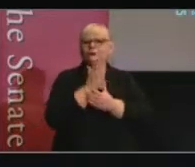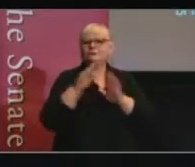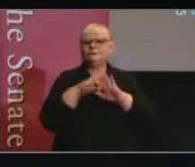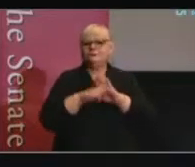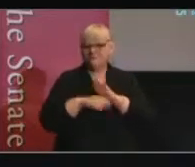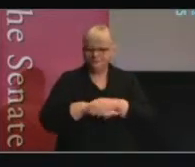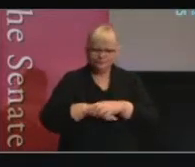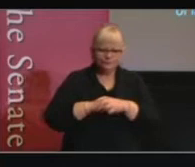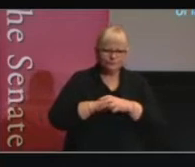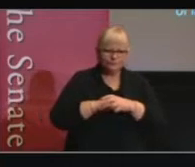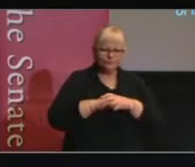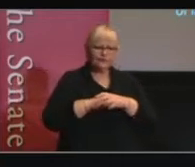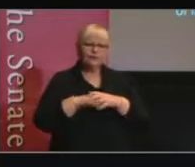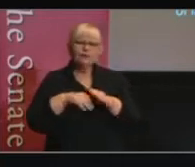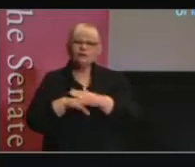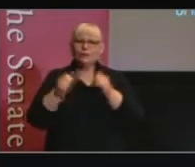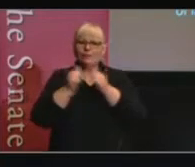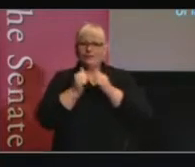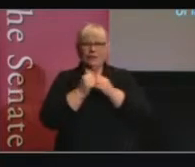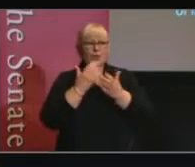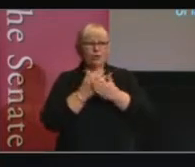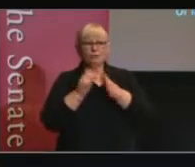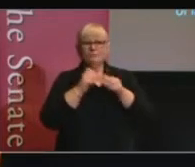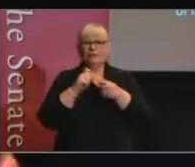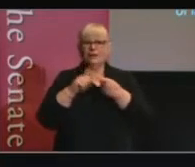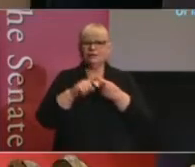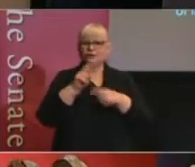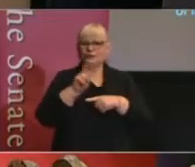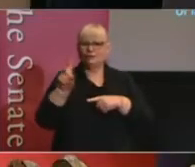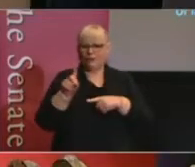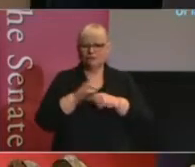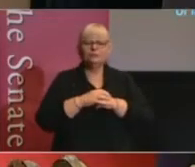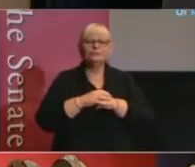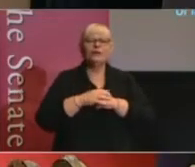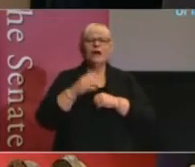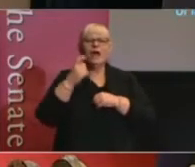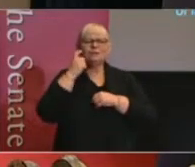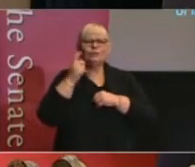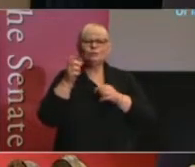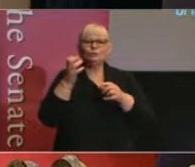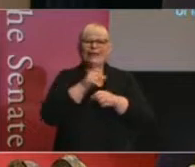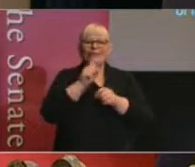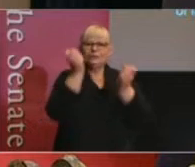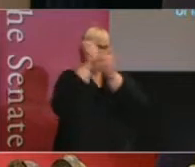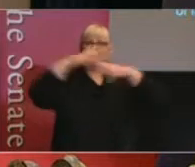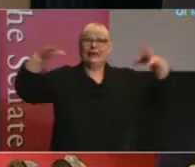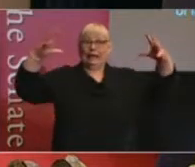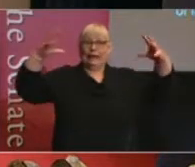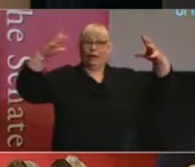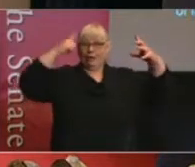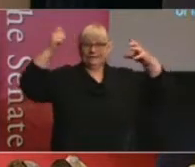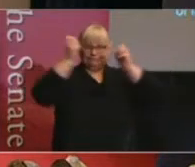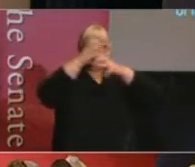So in the paper on page 21, I've tried to take those big ideas and put them into something practical.